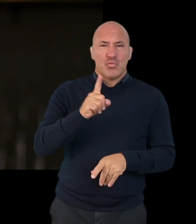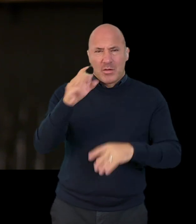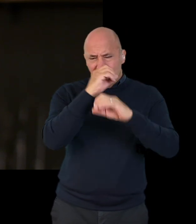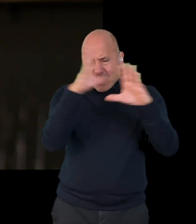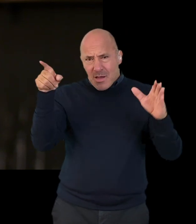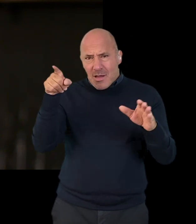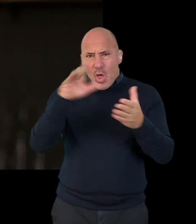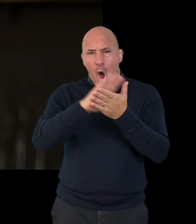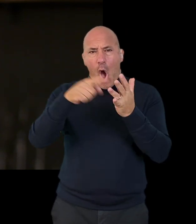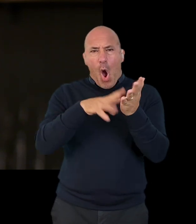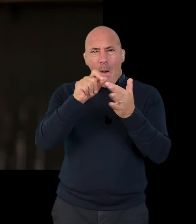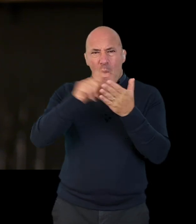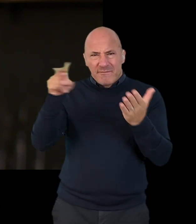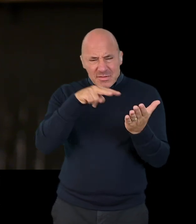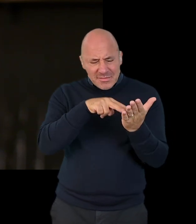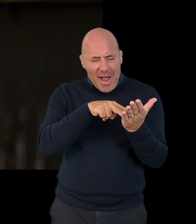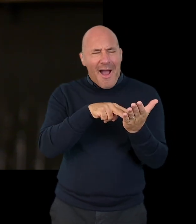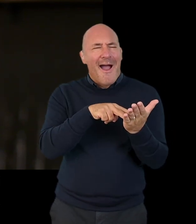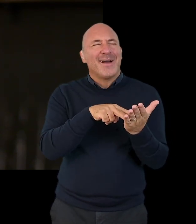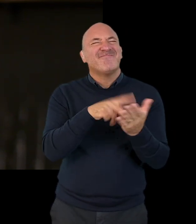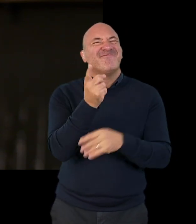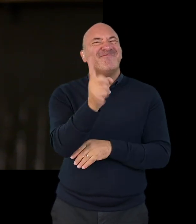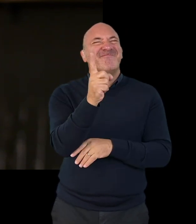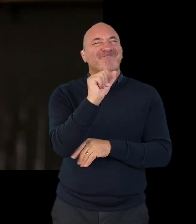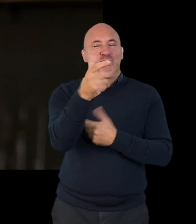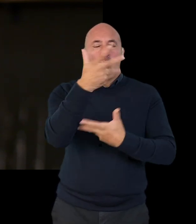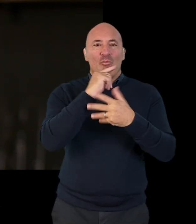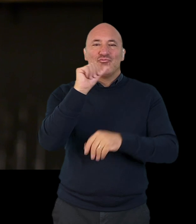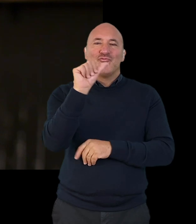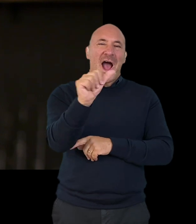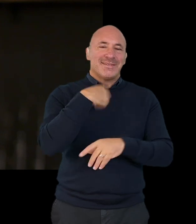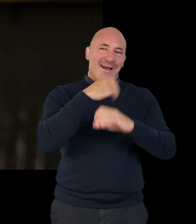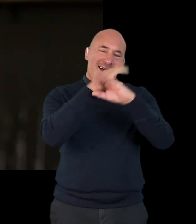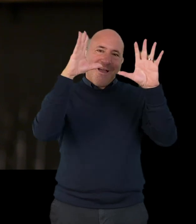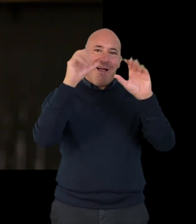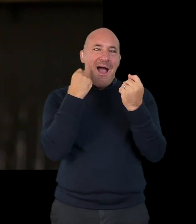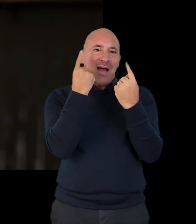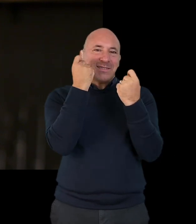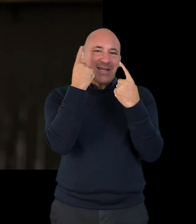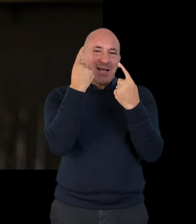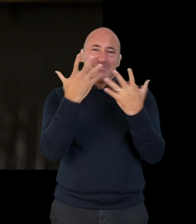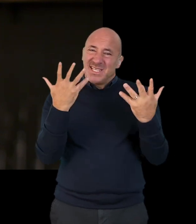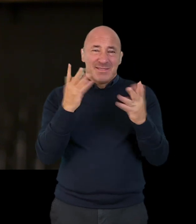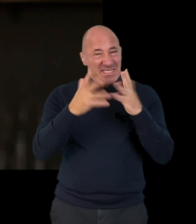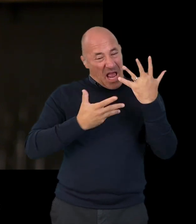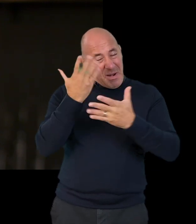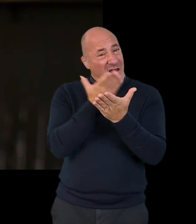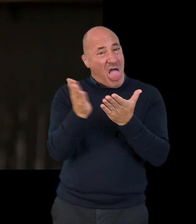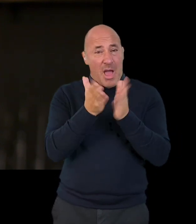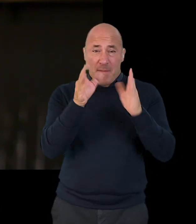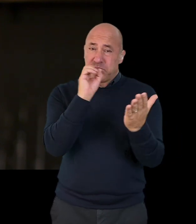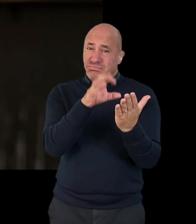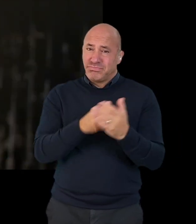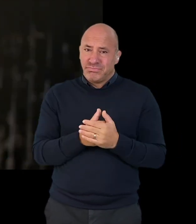to make sense in the statement so you have to give the Home Office the opportunity to fully understand your story and therefore any event needs to be